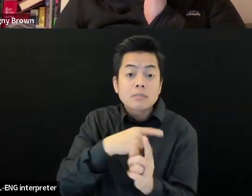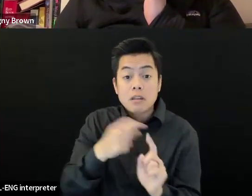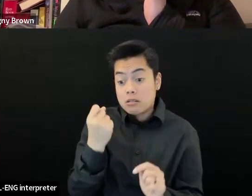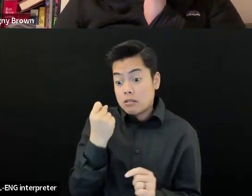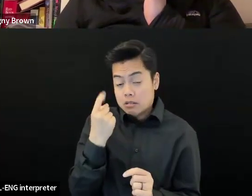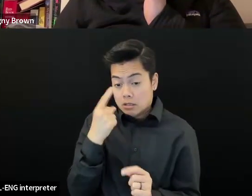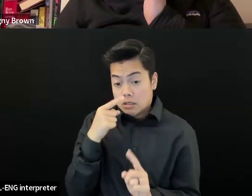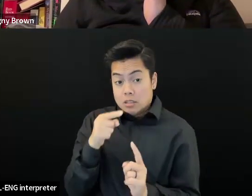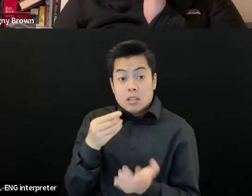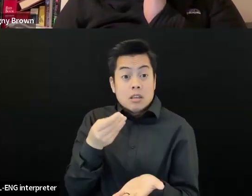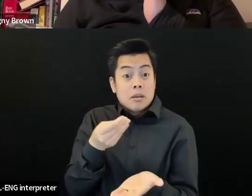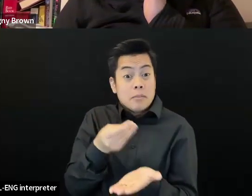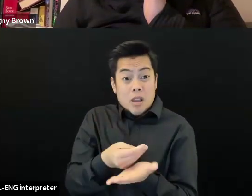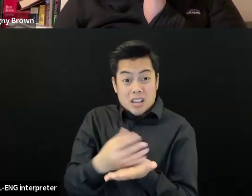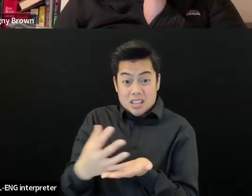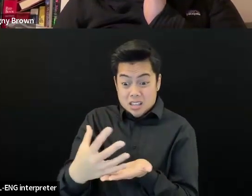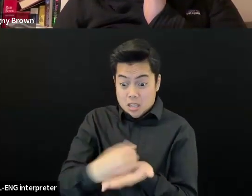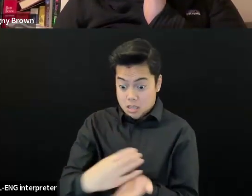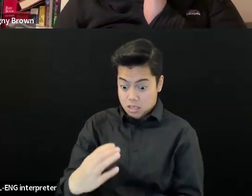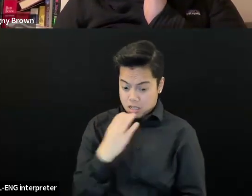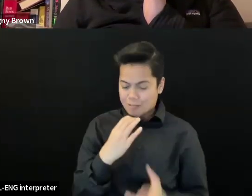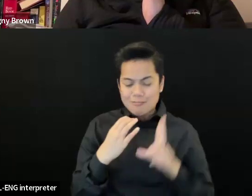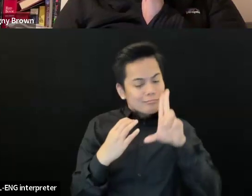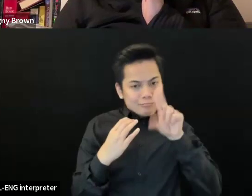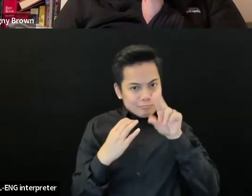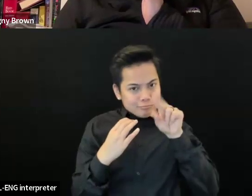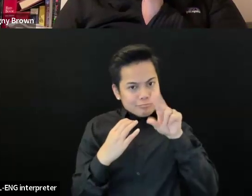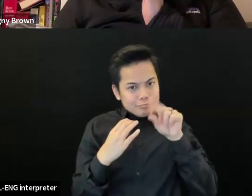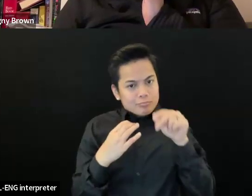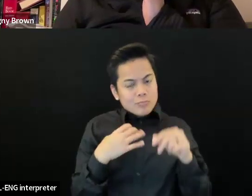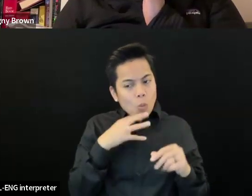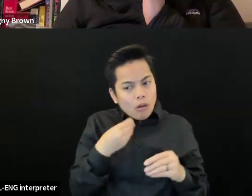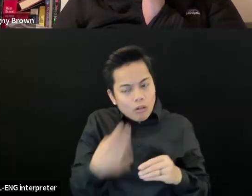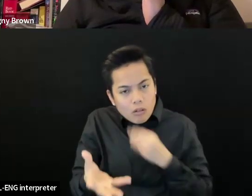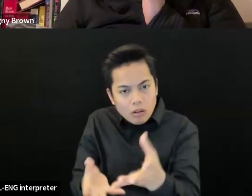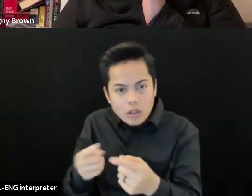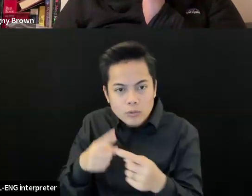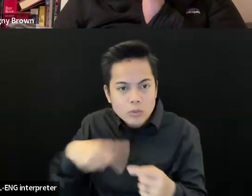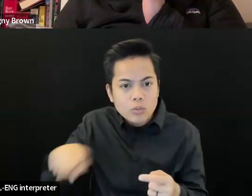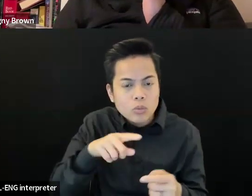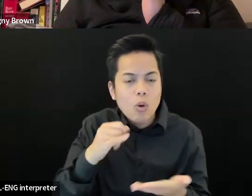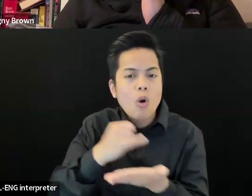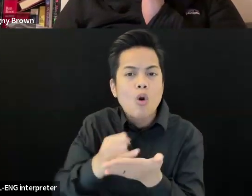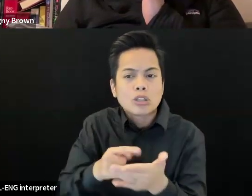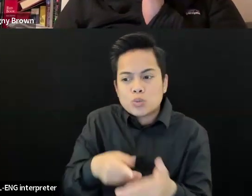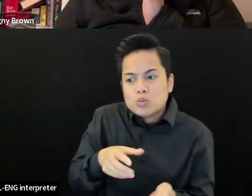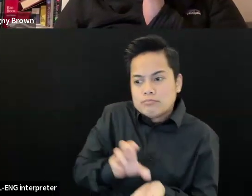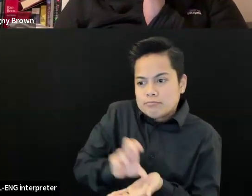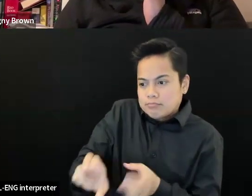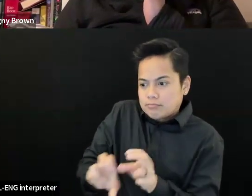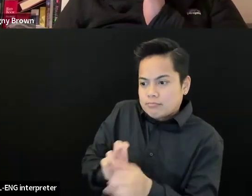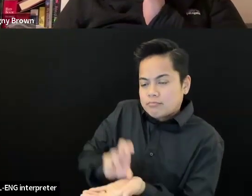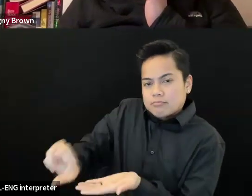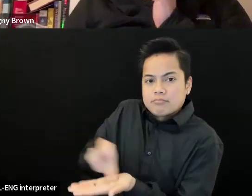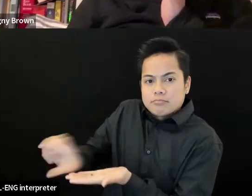be creating paid opportunities for the artists. Yeah. Really important. Um, yeah, we will, we'll definitely be